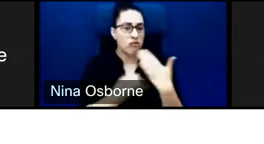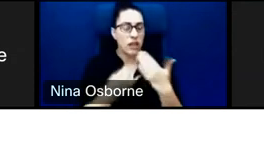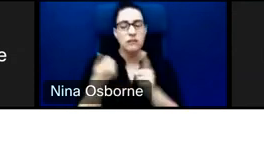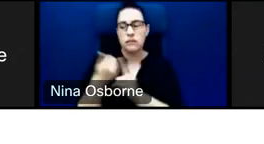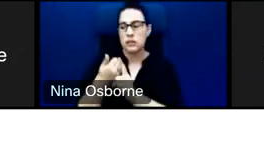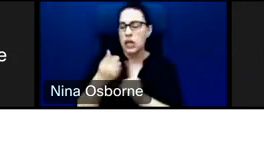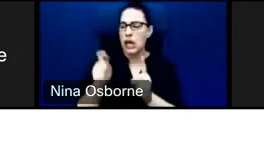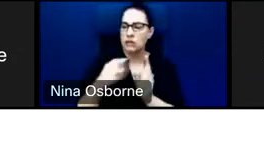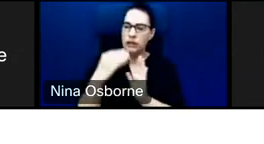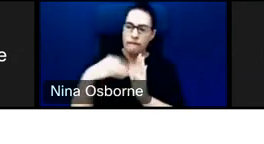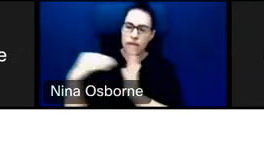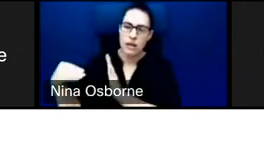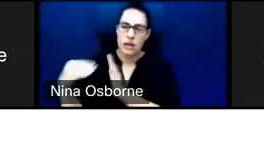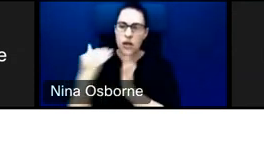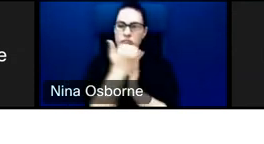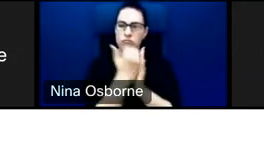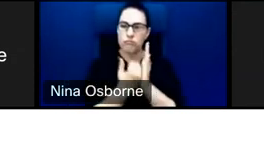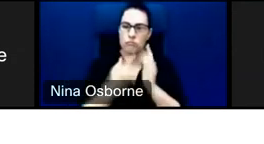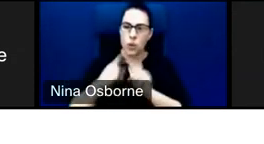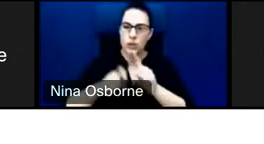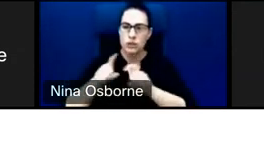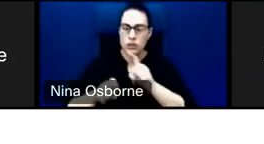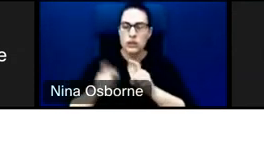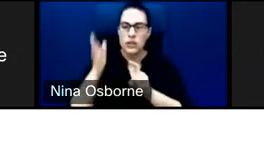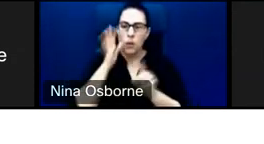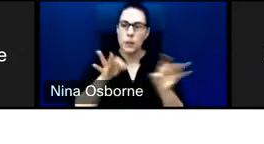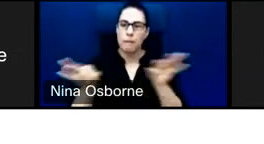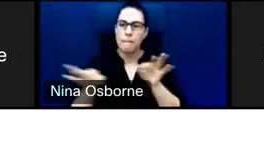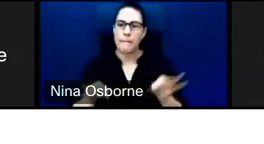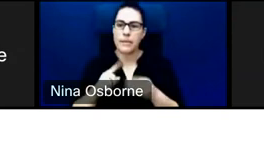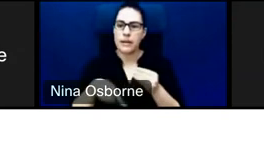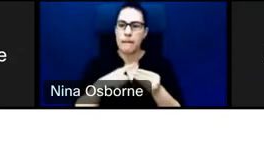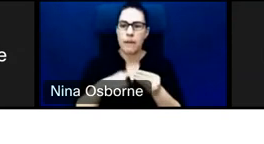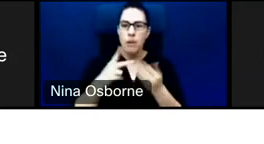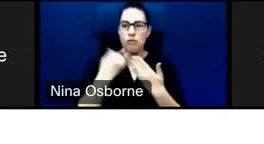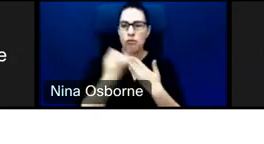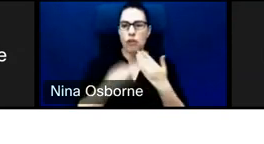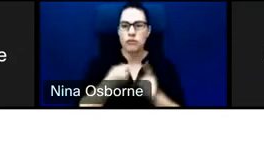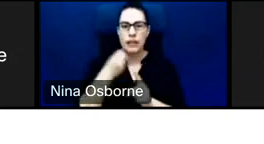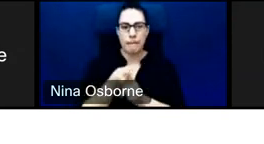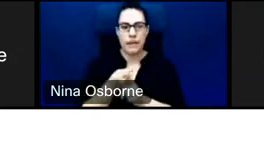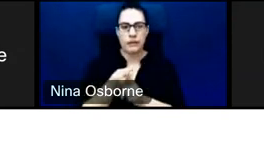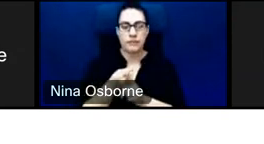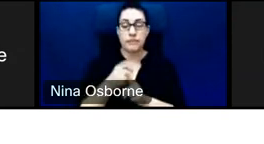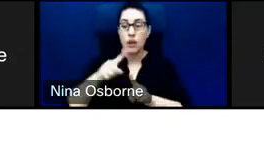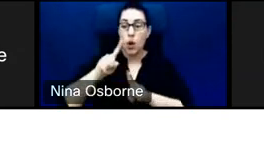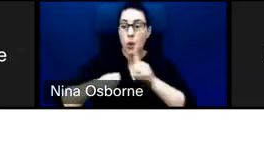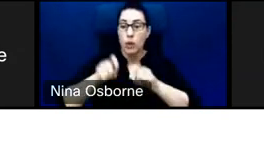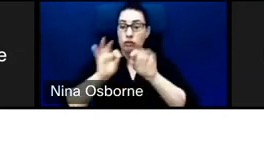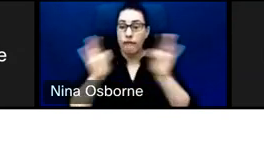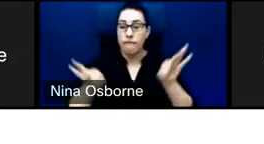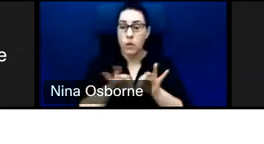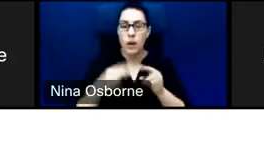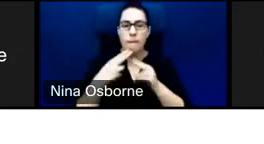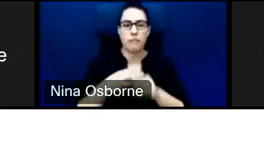for development impact. And so that questionnaire is called the 007. And so every client will complete that